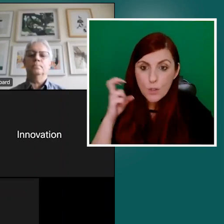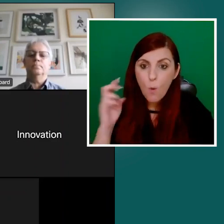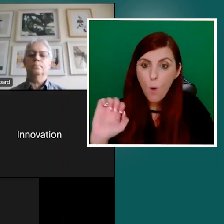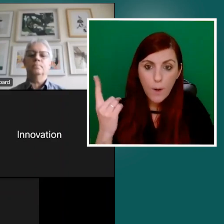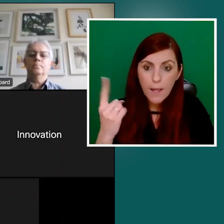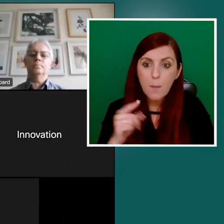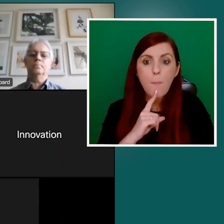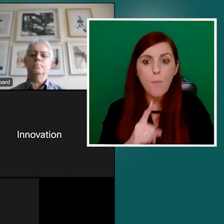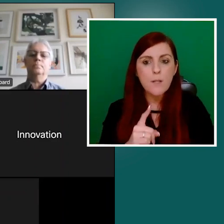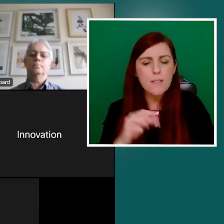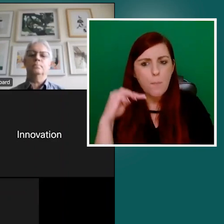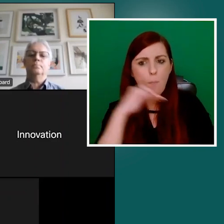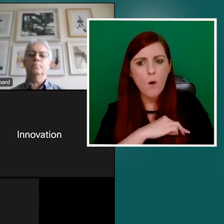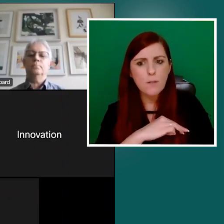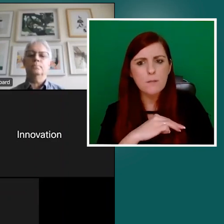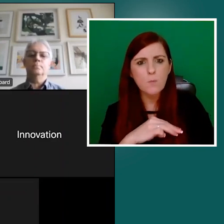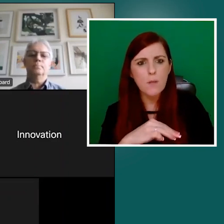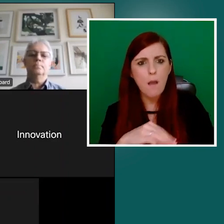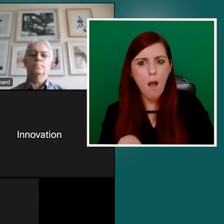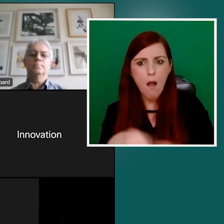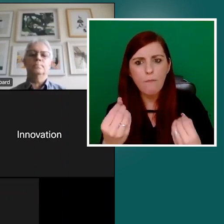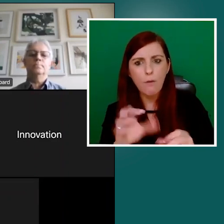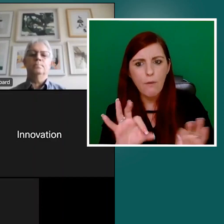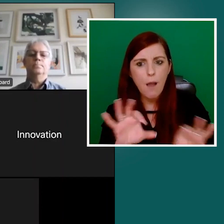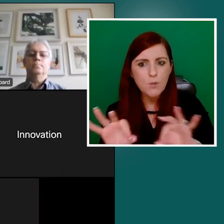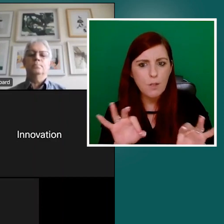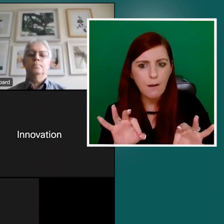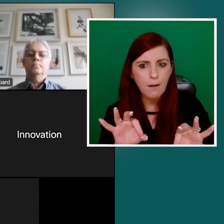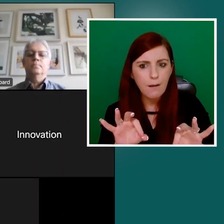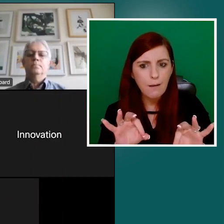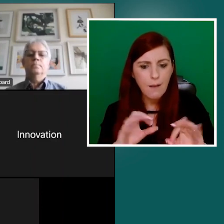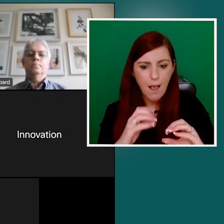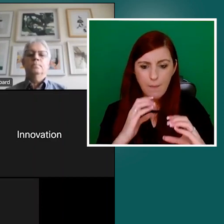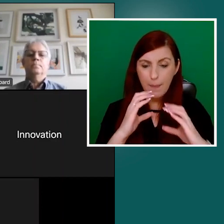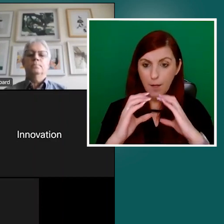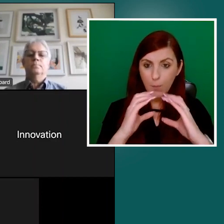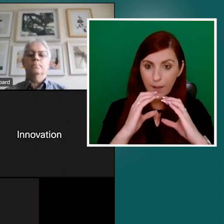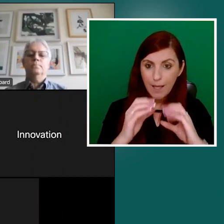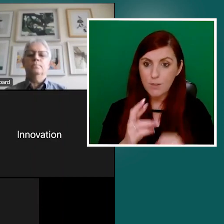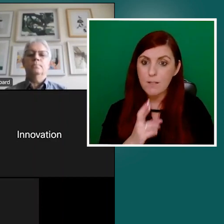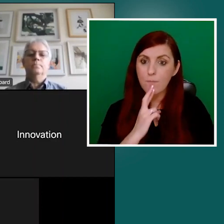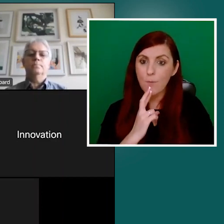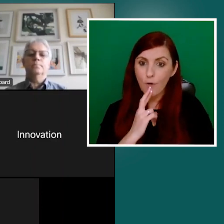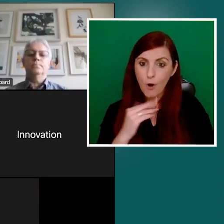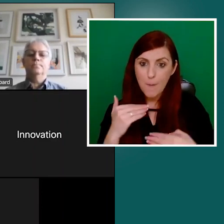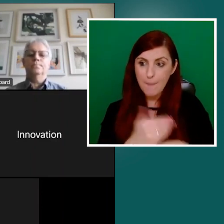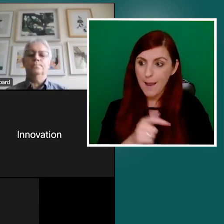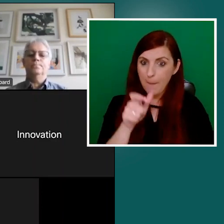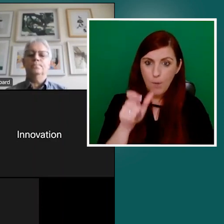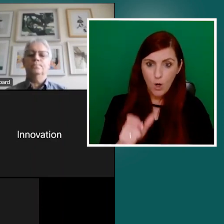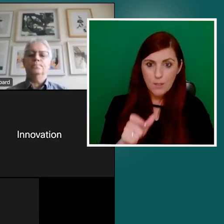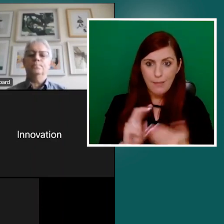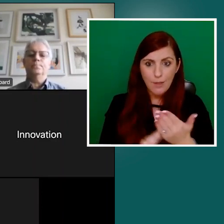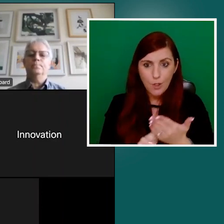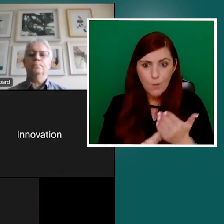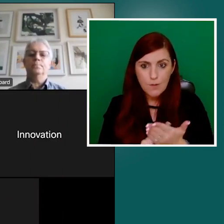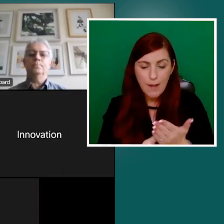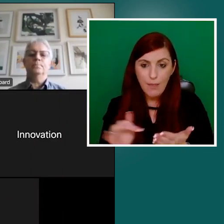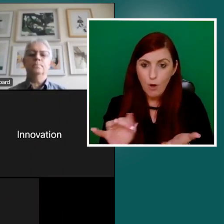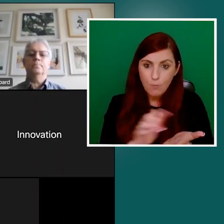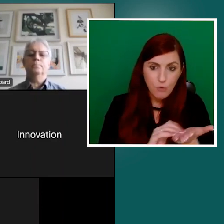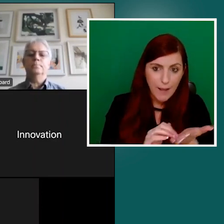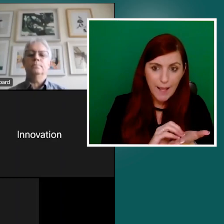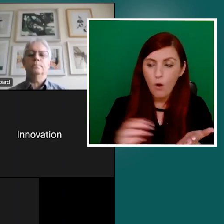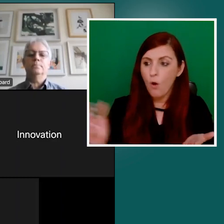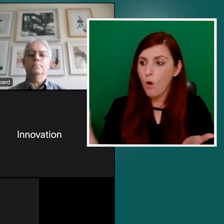communication that is preferred by the user, whether that's Braille, whether that's audio, whether it's a Word document or a PDF, whether it's to